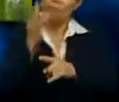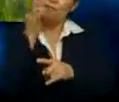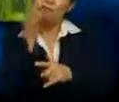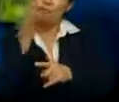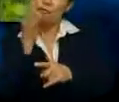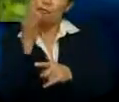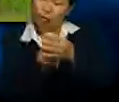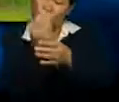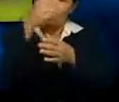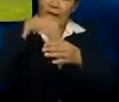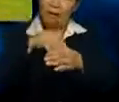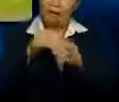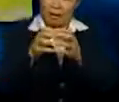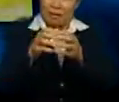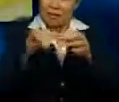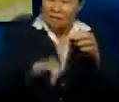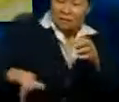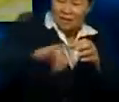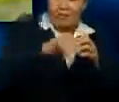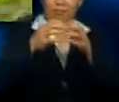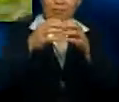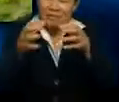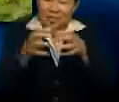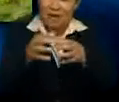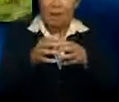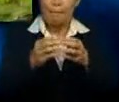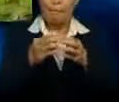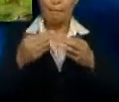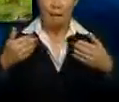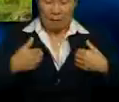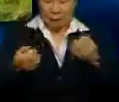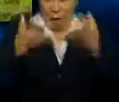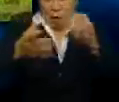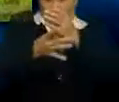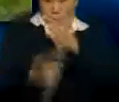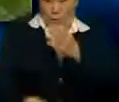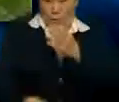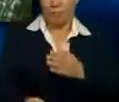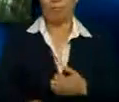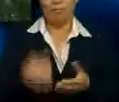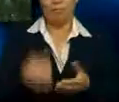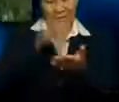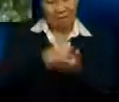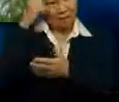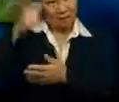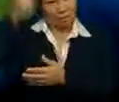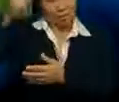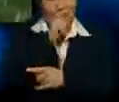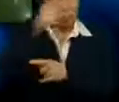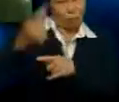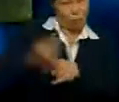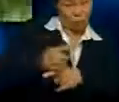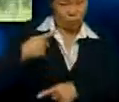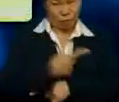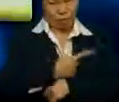grow into even sizes and bear the most oil. But that is just in theory. In real practice, we will